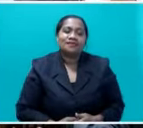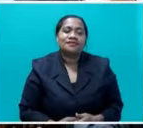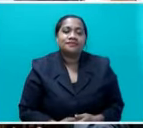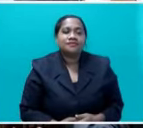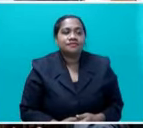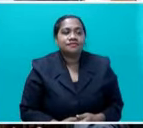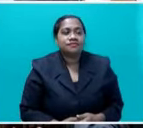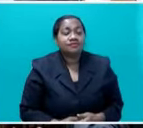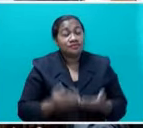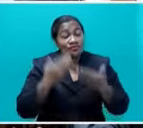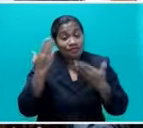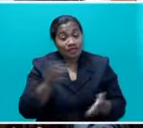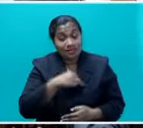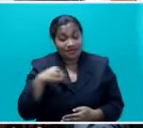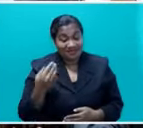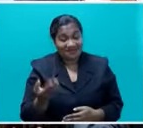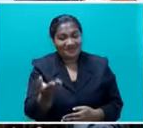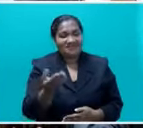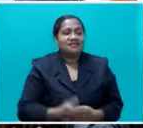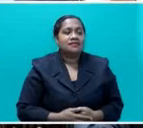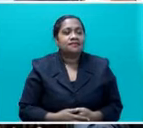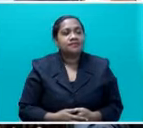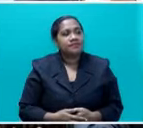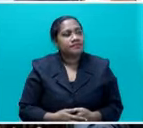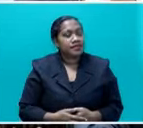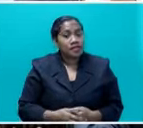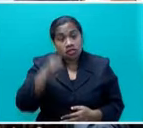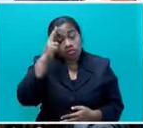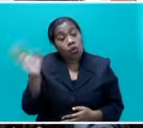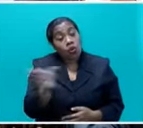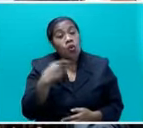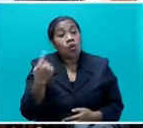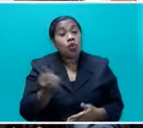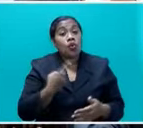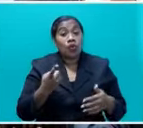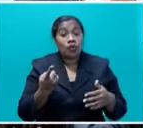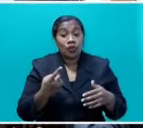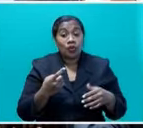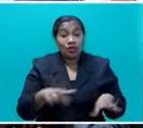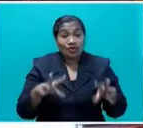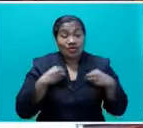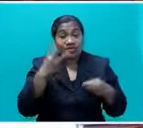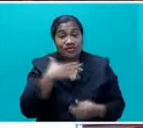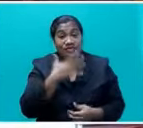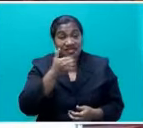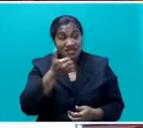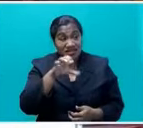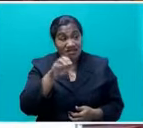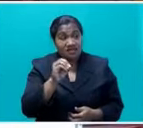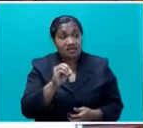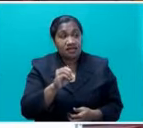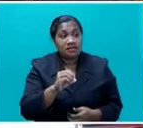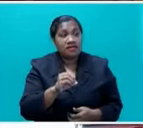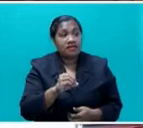Honorable Minister, you have the floor. Sir, all recipients actually receive the full amount of 360, but we actually from government